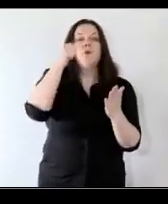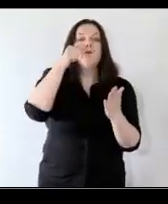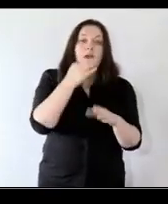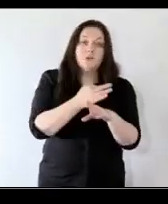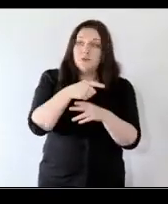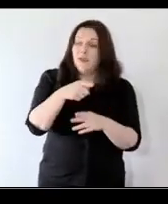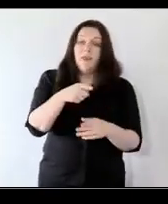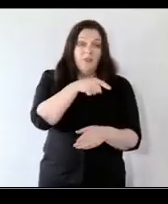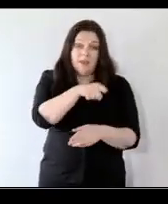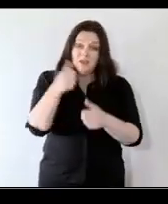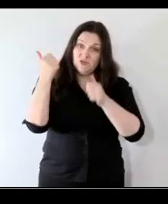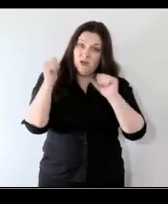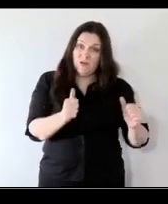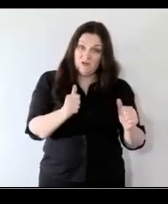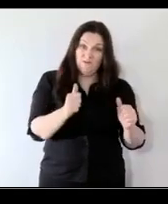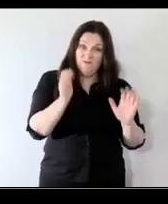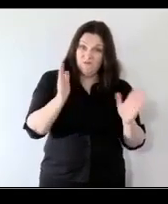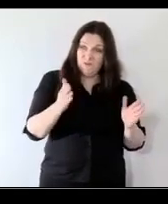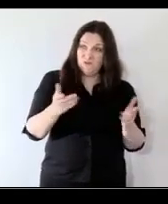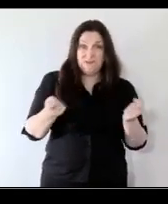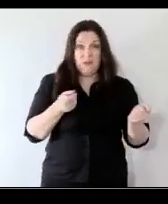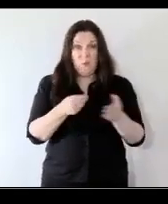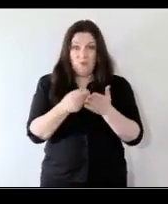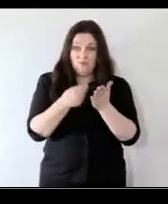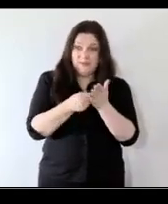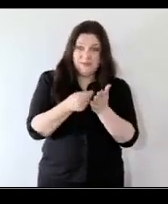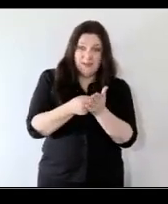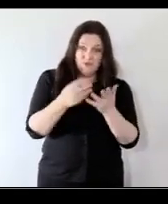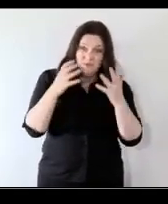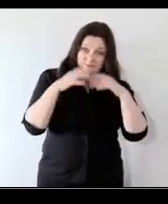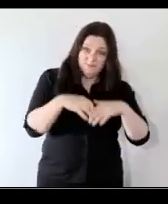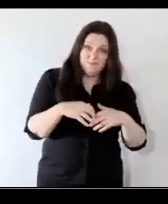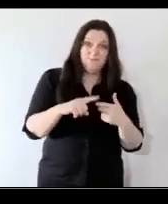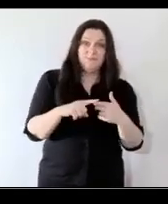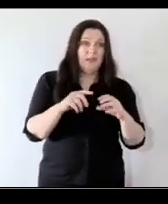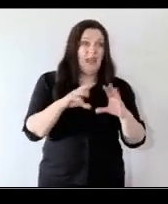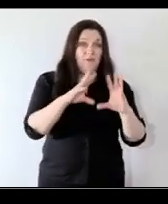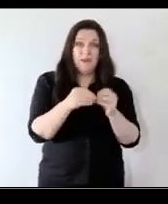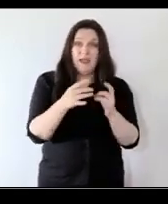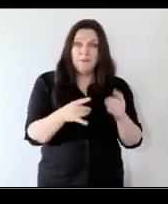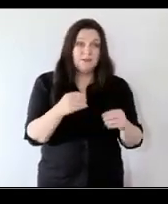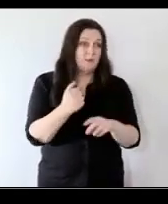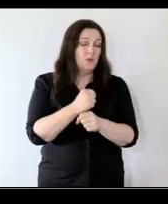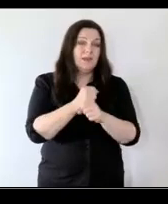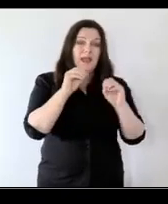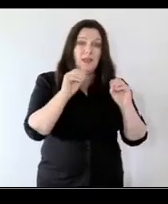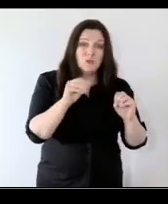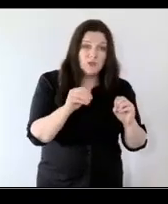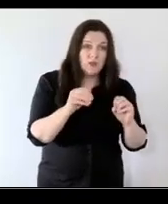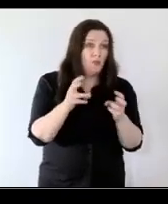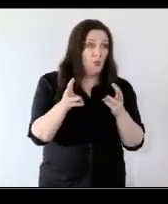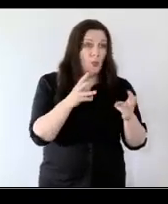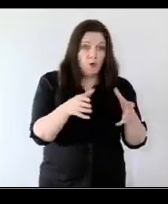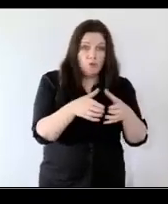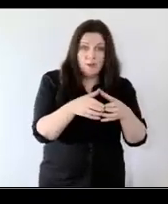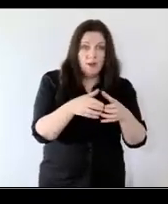recession coming out of 2008 and everything that came from that in terms of education uh workforce we know young people